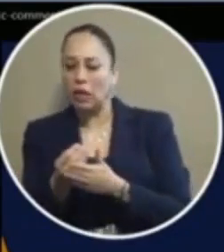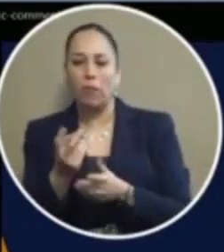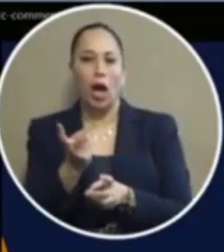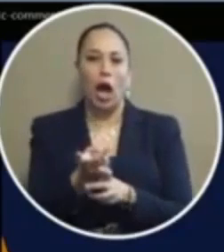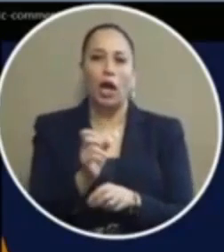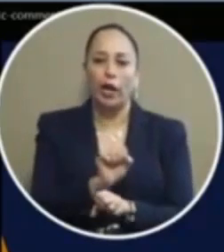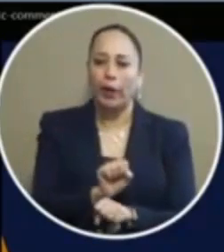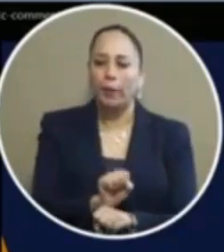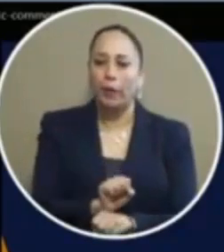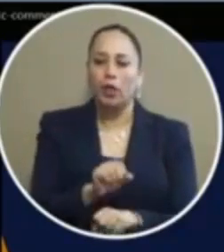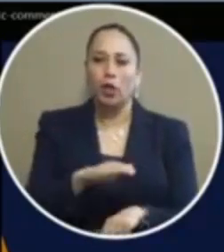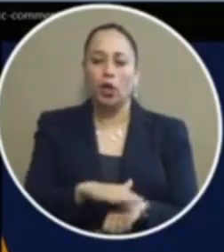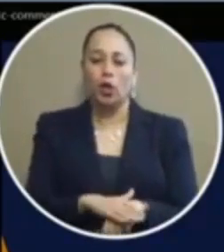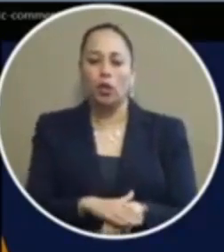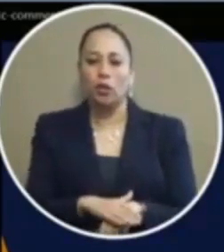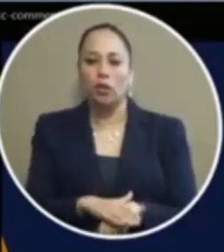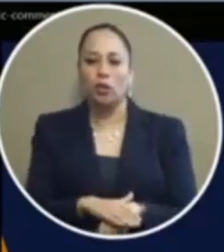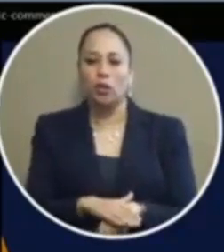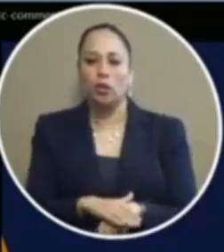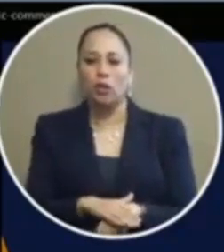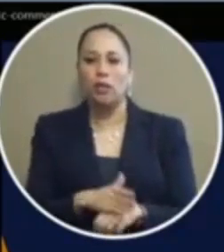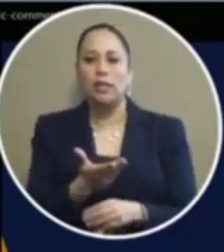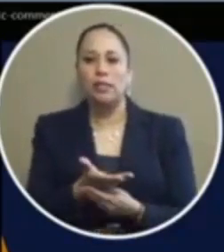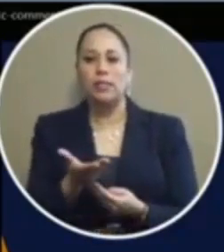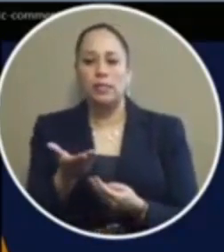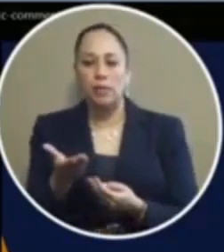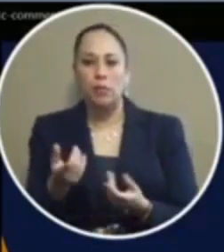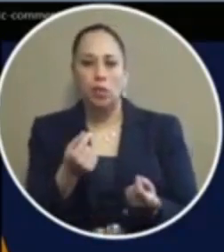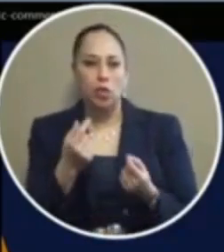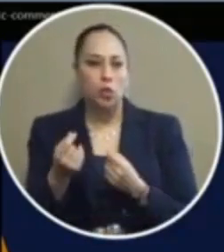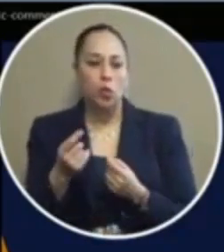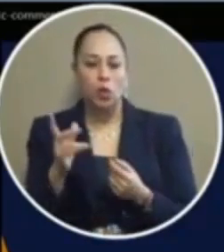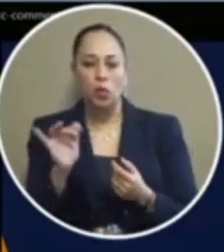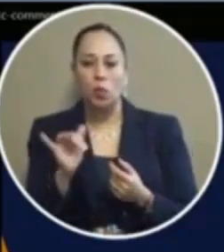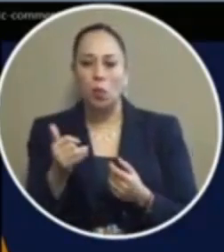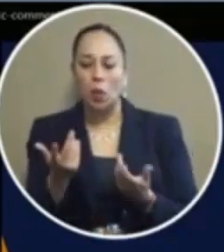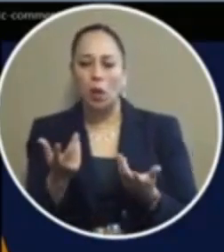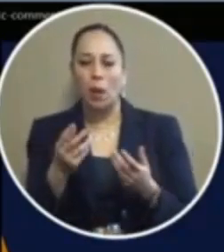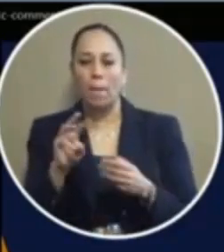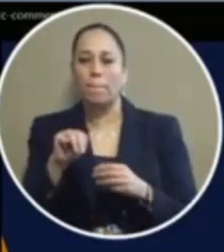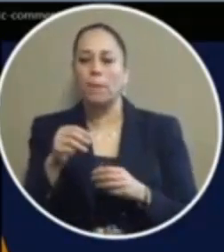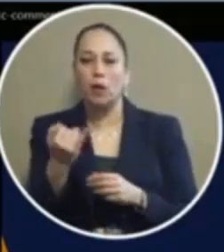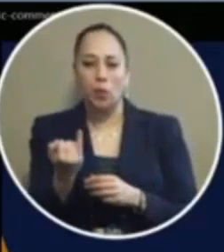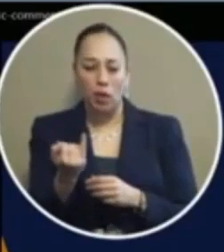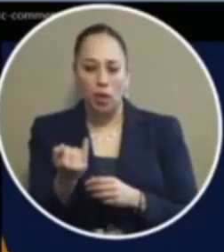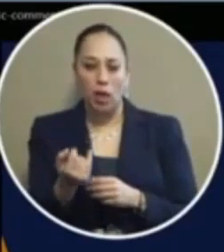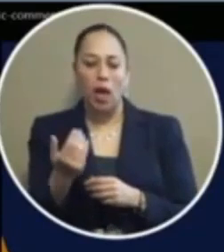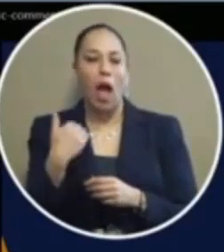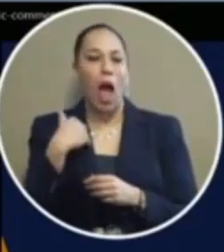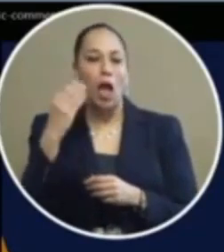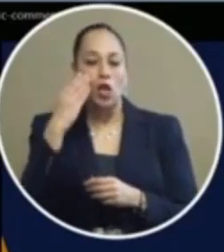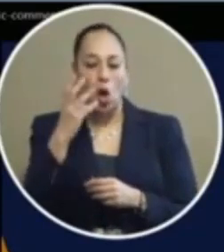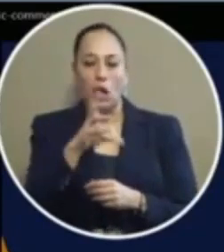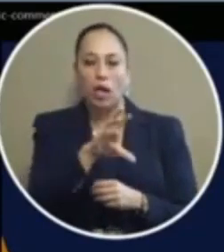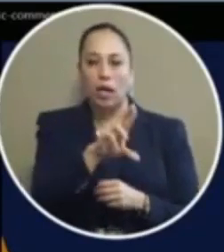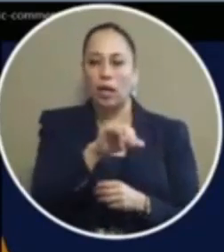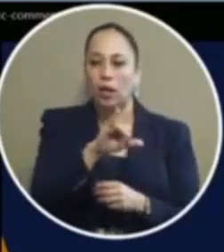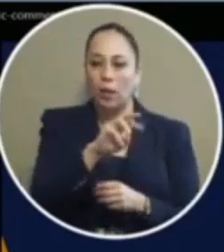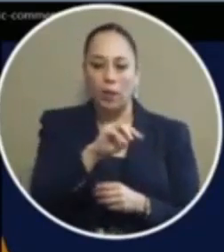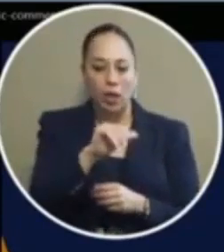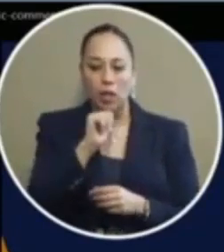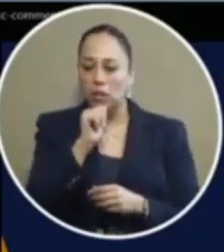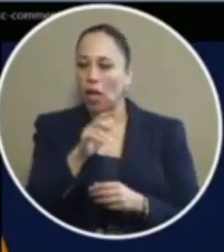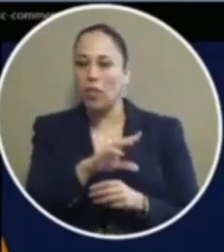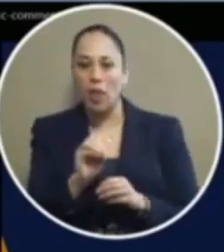on somebody that's carrying for example a gram of marijuana no criminal offense has never done anything